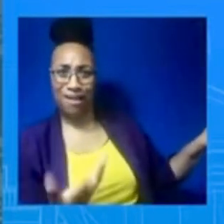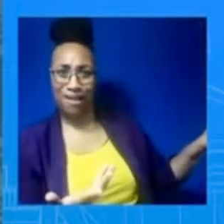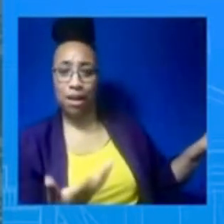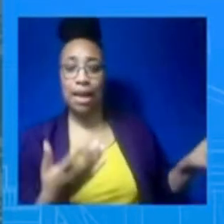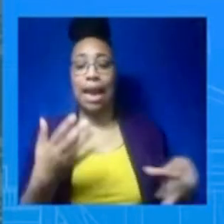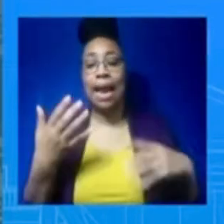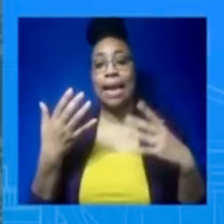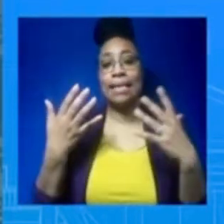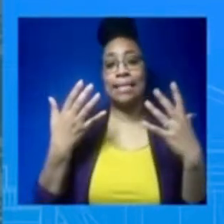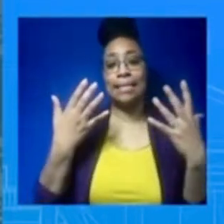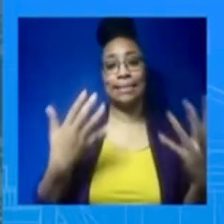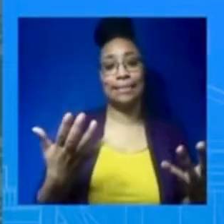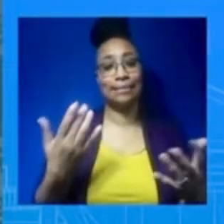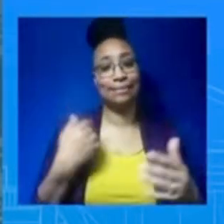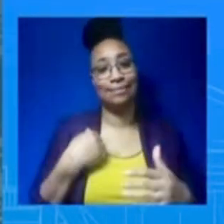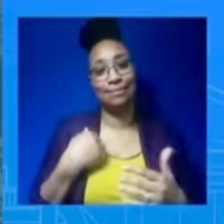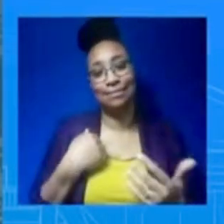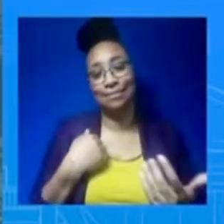I would,